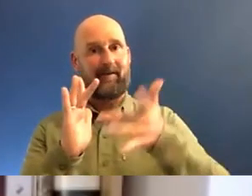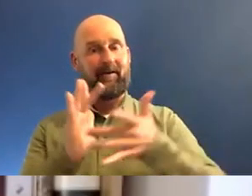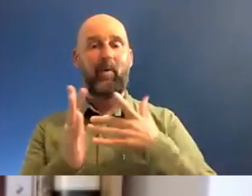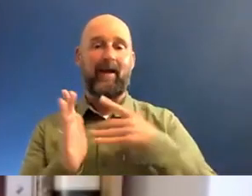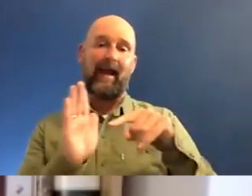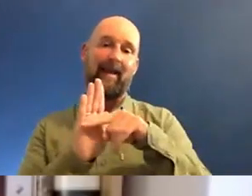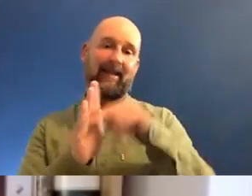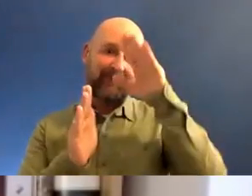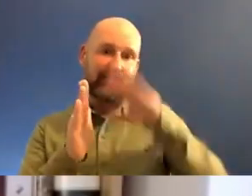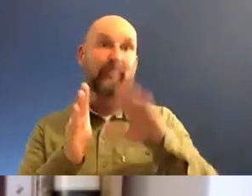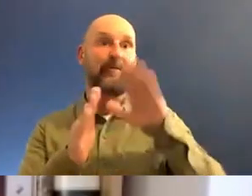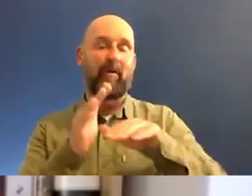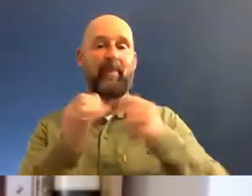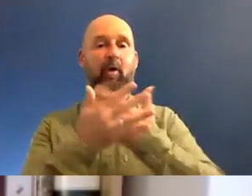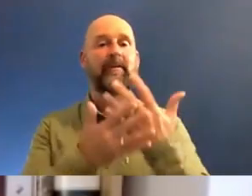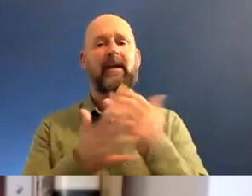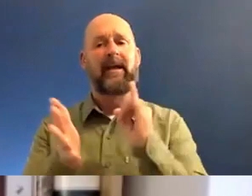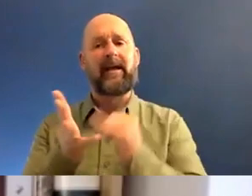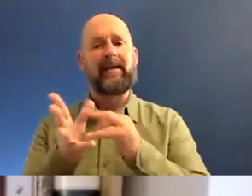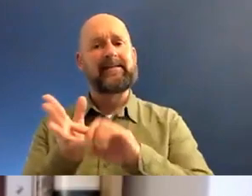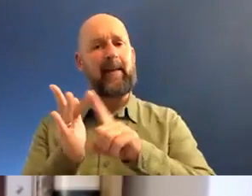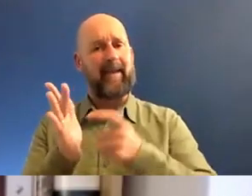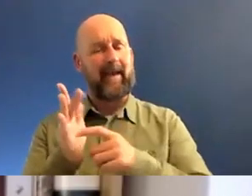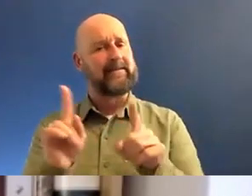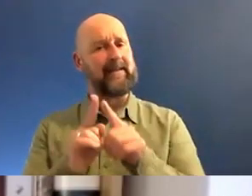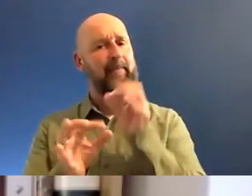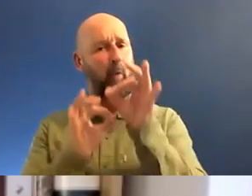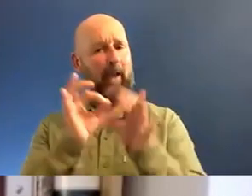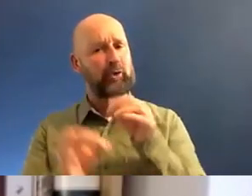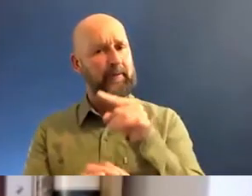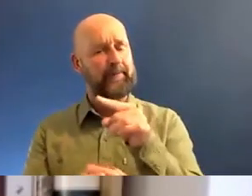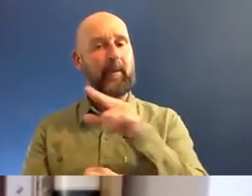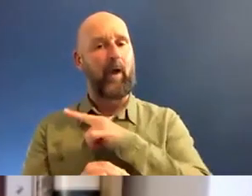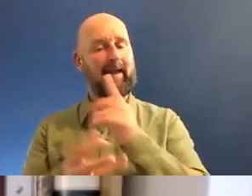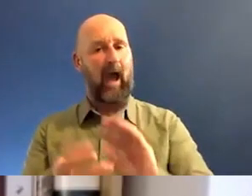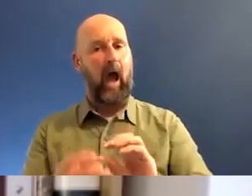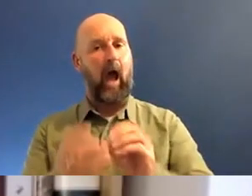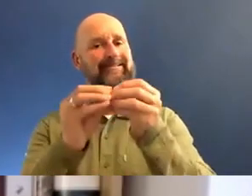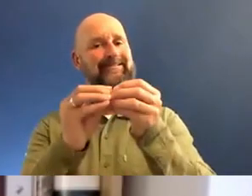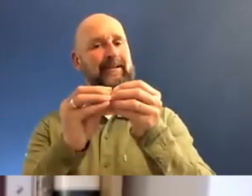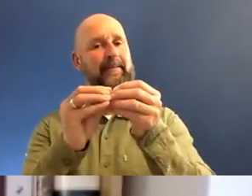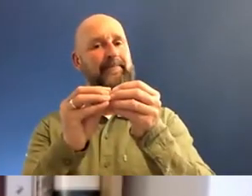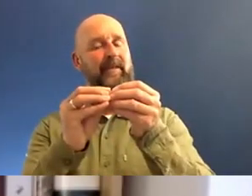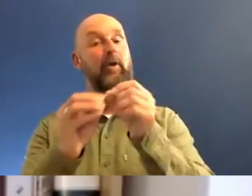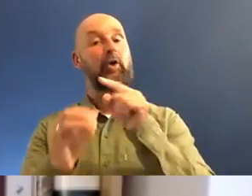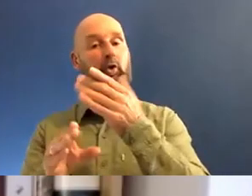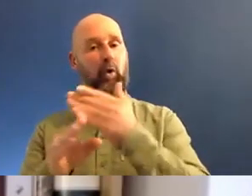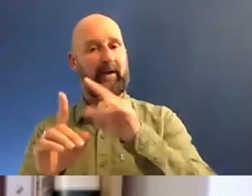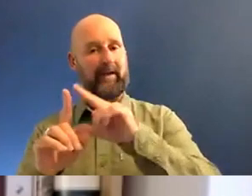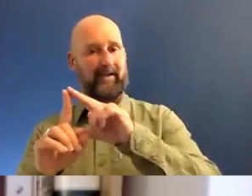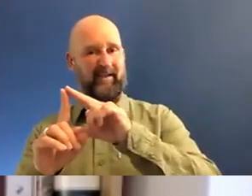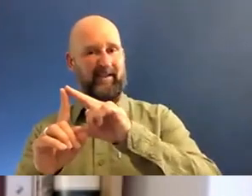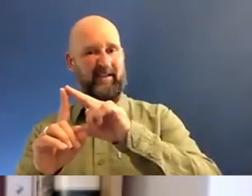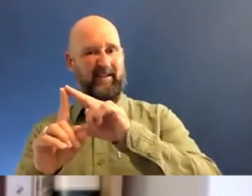experience. Thank you. Samir, the same question for you as, as an artist working both digitally and also